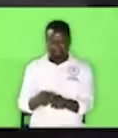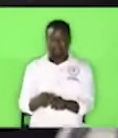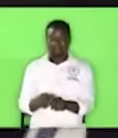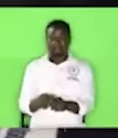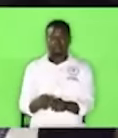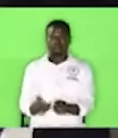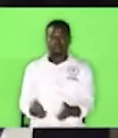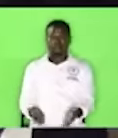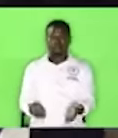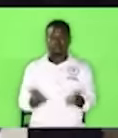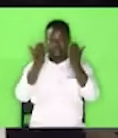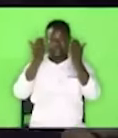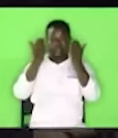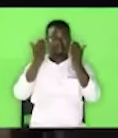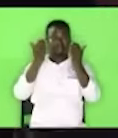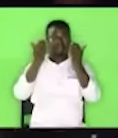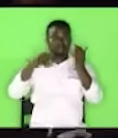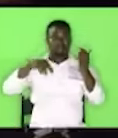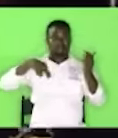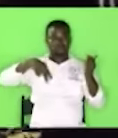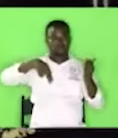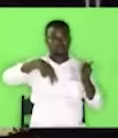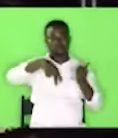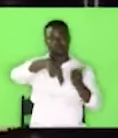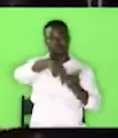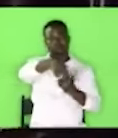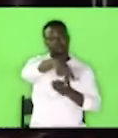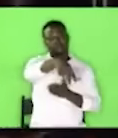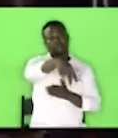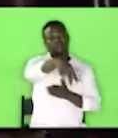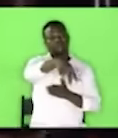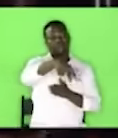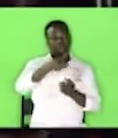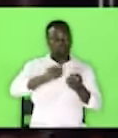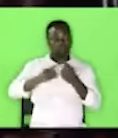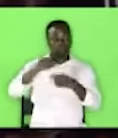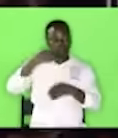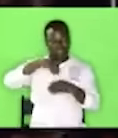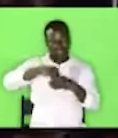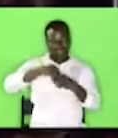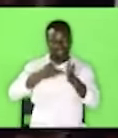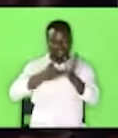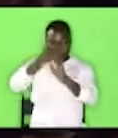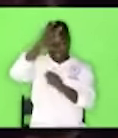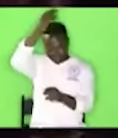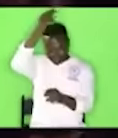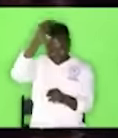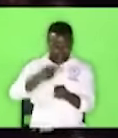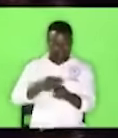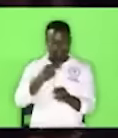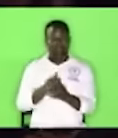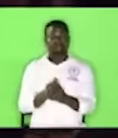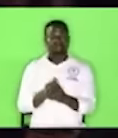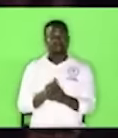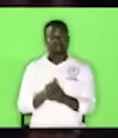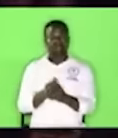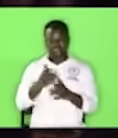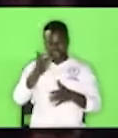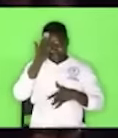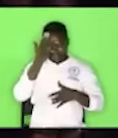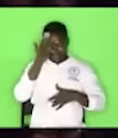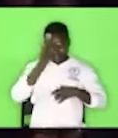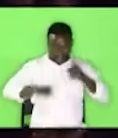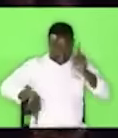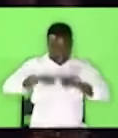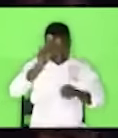rise walk today in the name of the righteous one sickness be gone